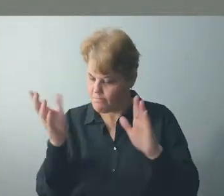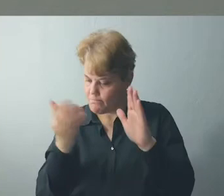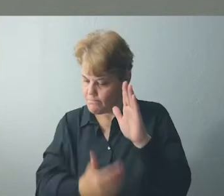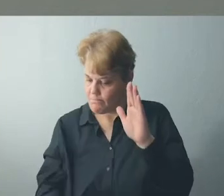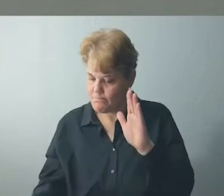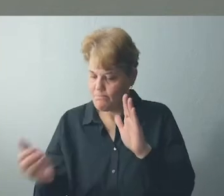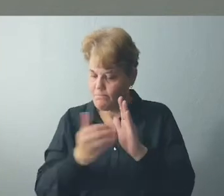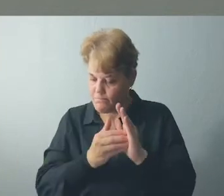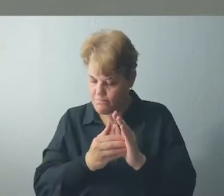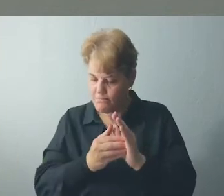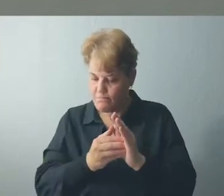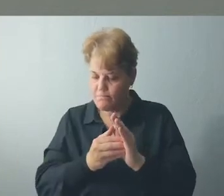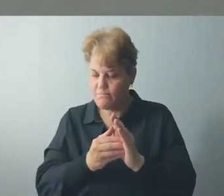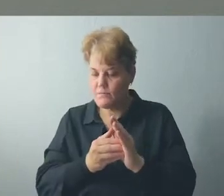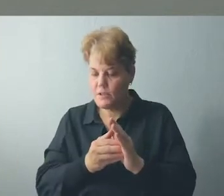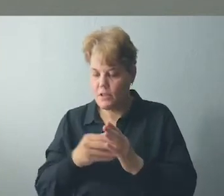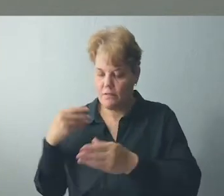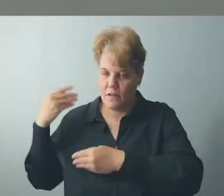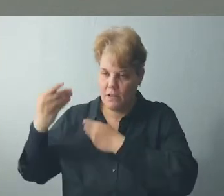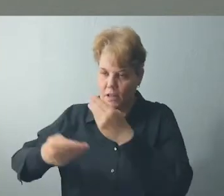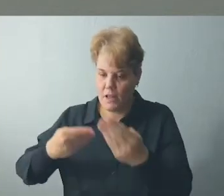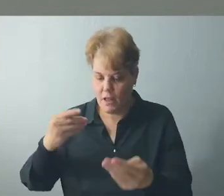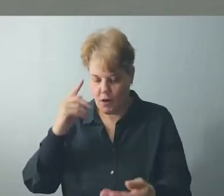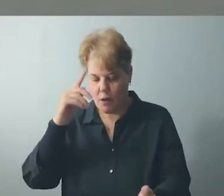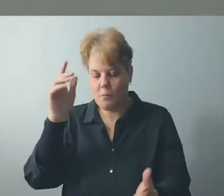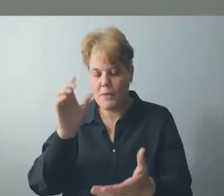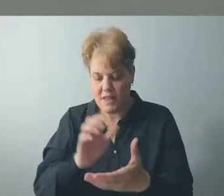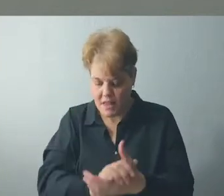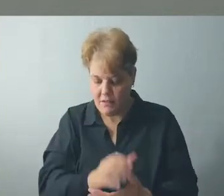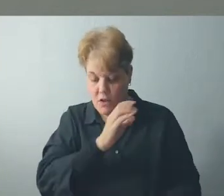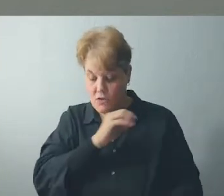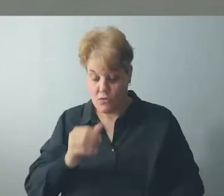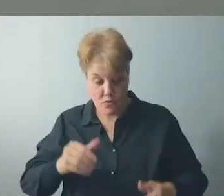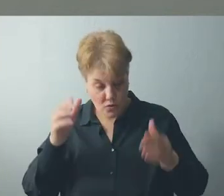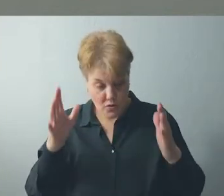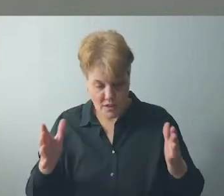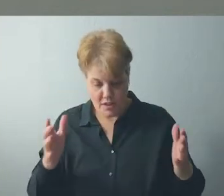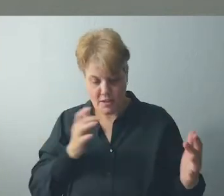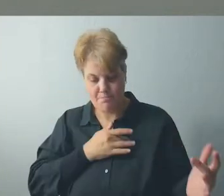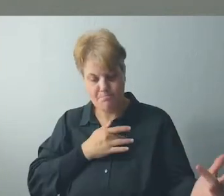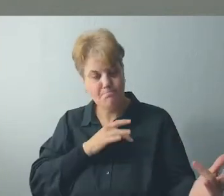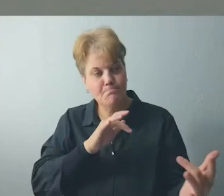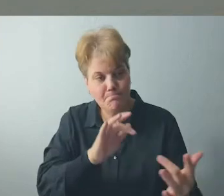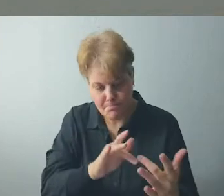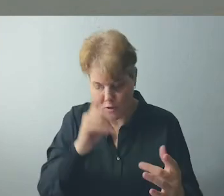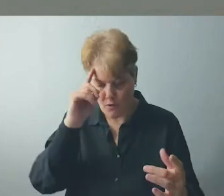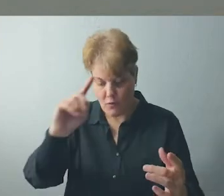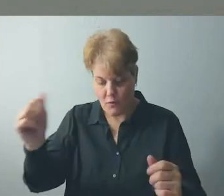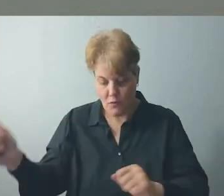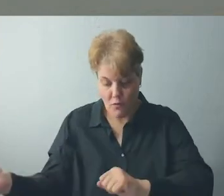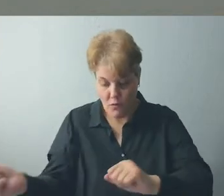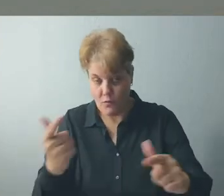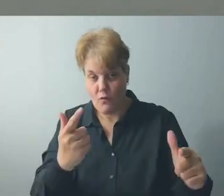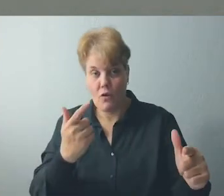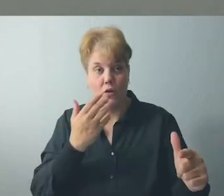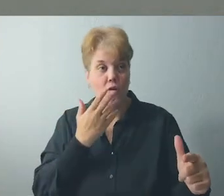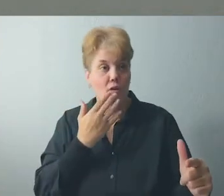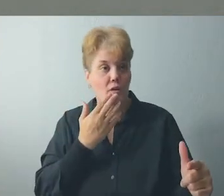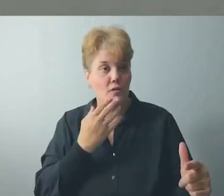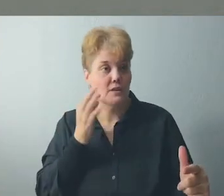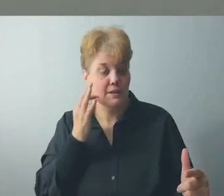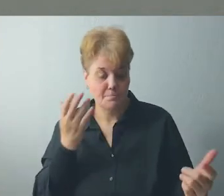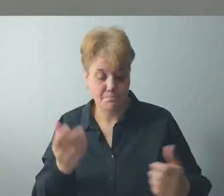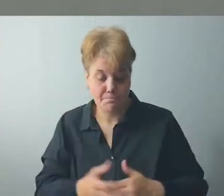grave sin against God and our fellow human beings. We lament the legacy of every form of racism throughout the world.